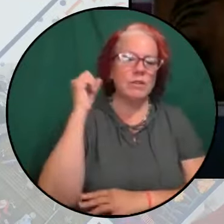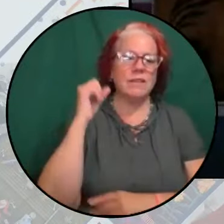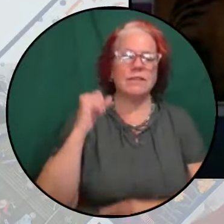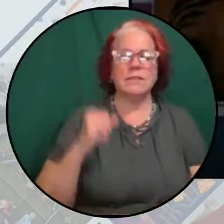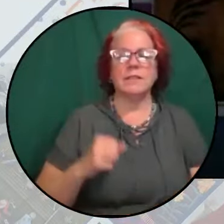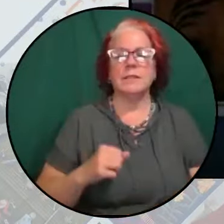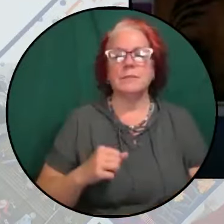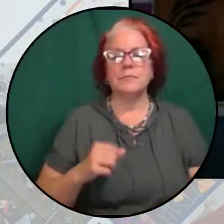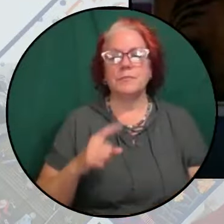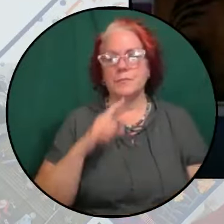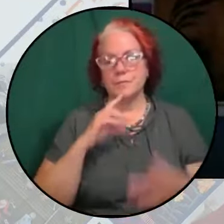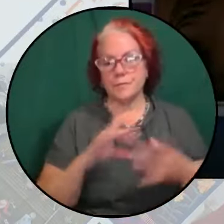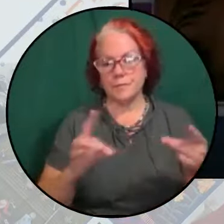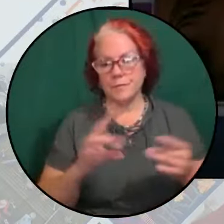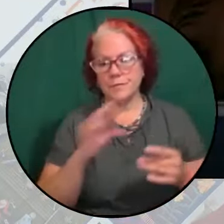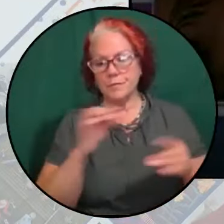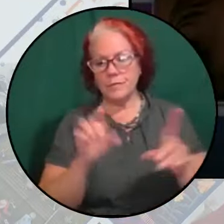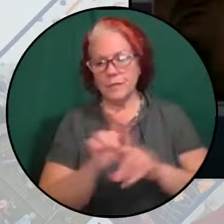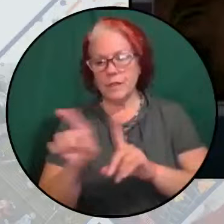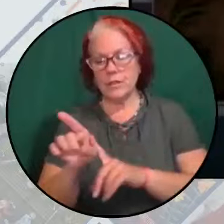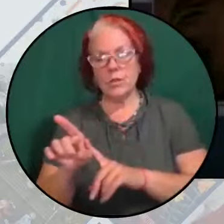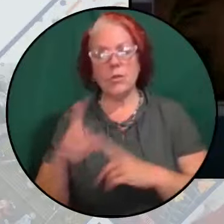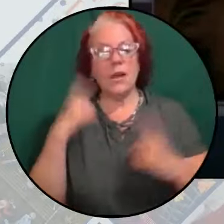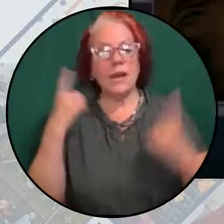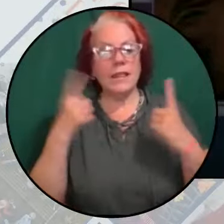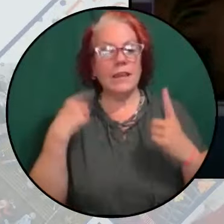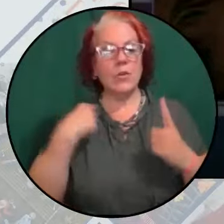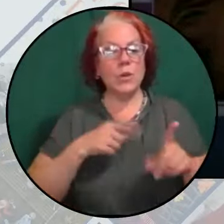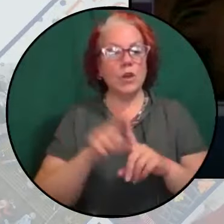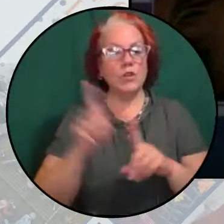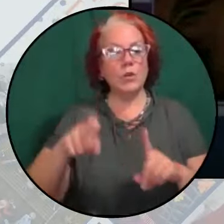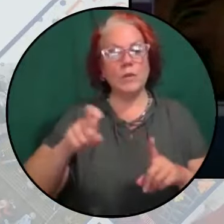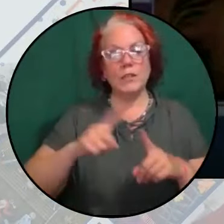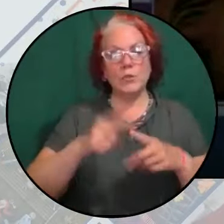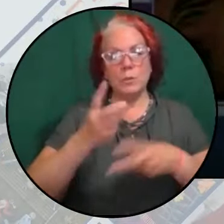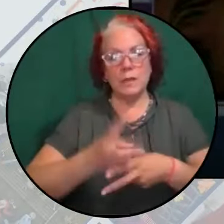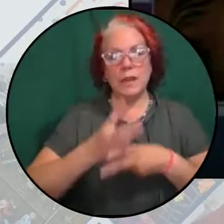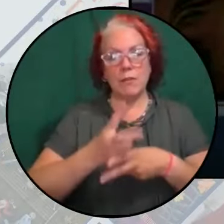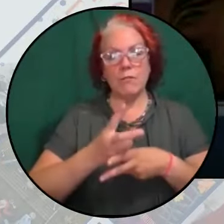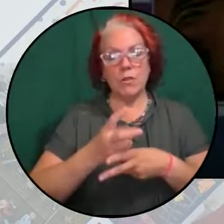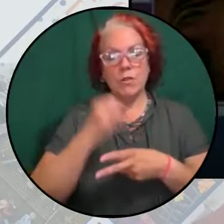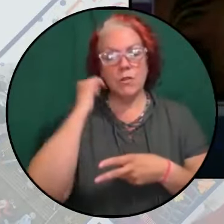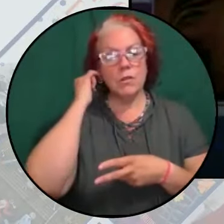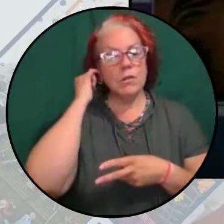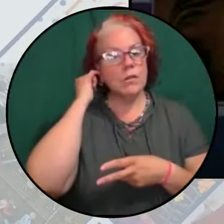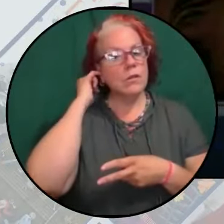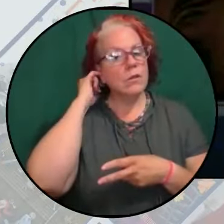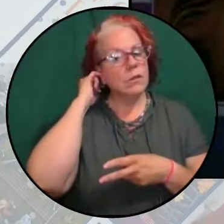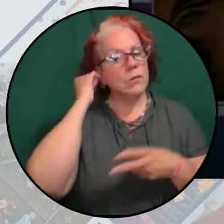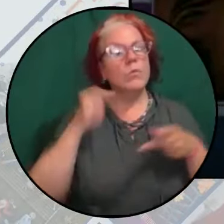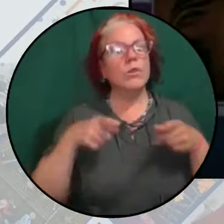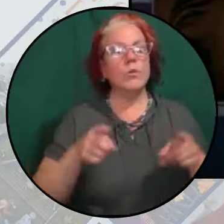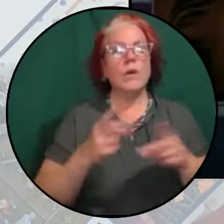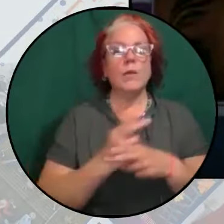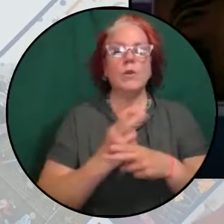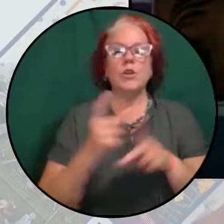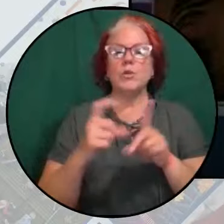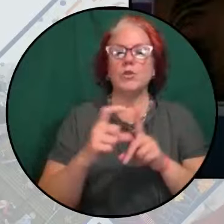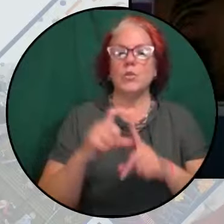mention that and then along those lines, think we also need to be careful with the way we use the word Muslim